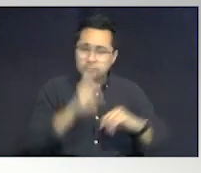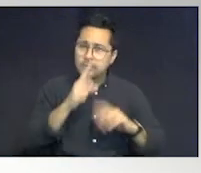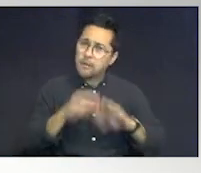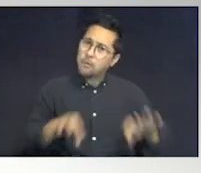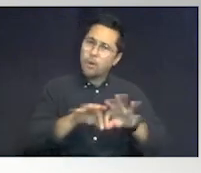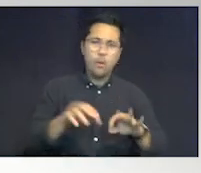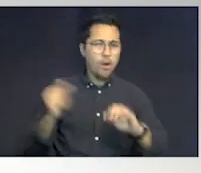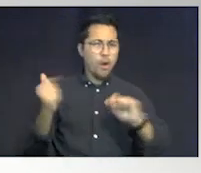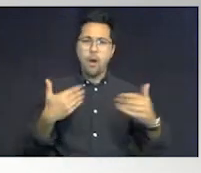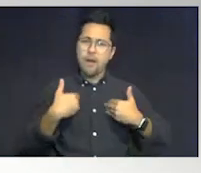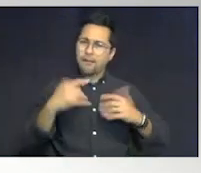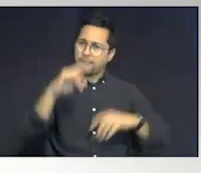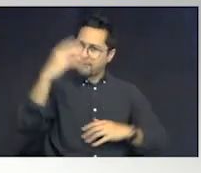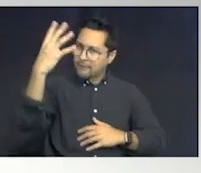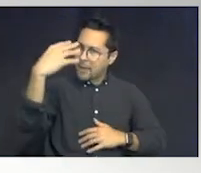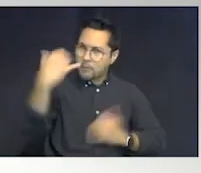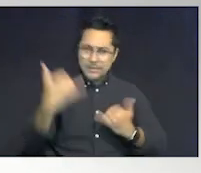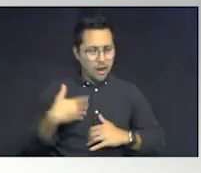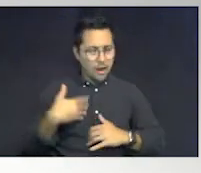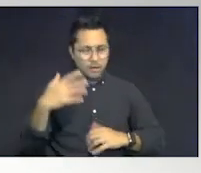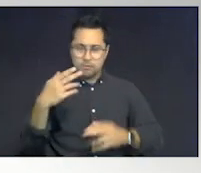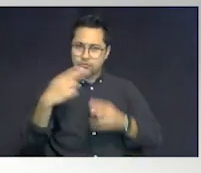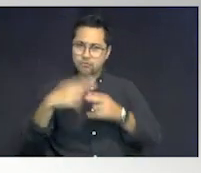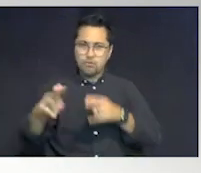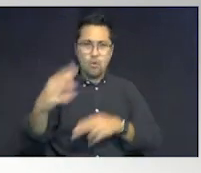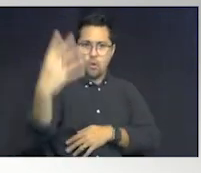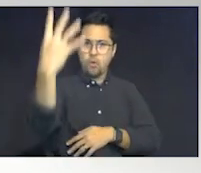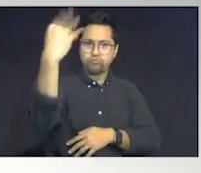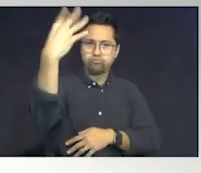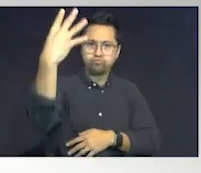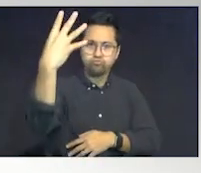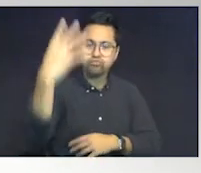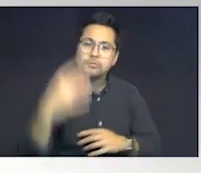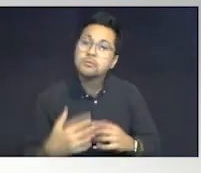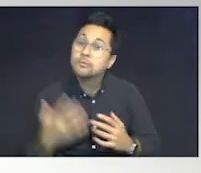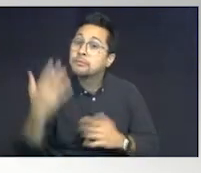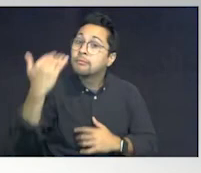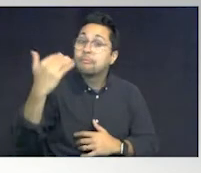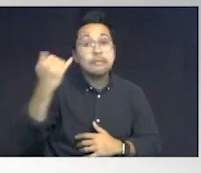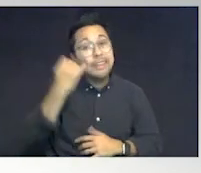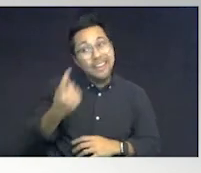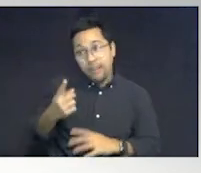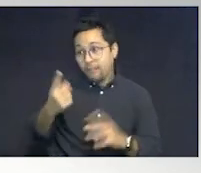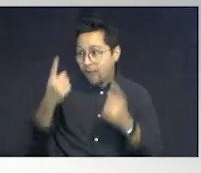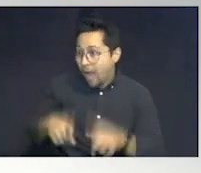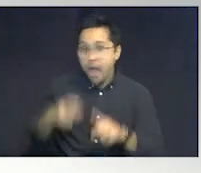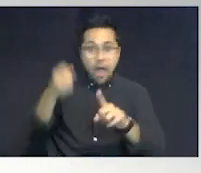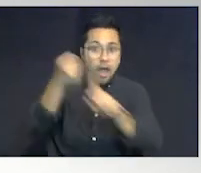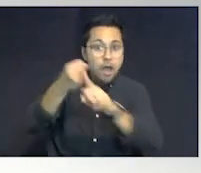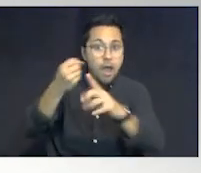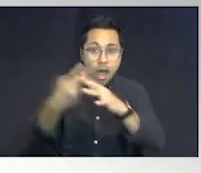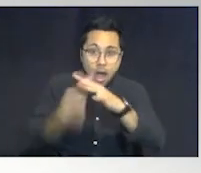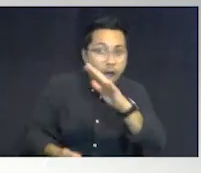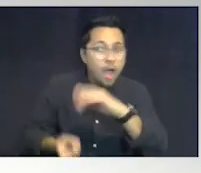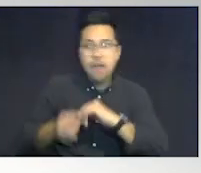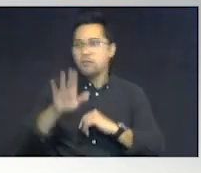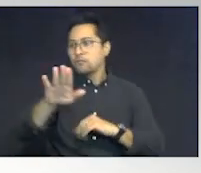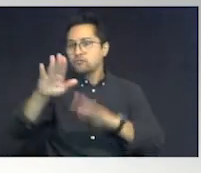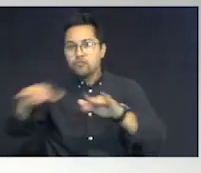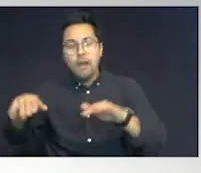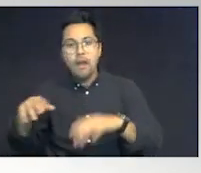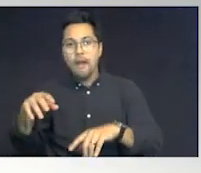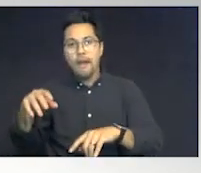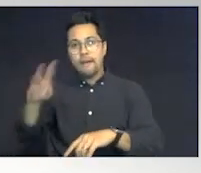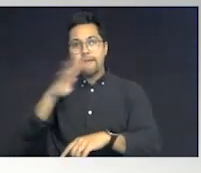all have cameras nowadays. Take one quick picture. Why? Because if he comes out missing and your child is nonverbal, then how